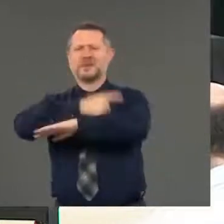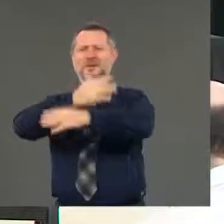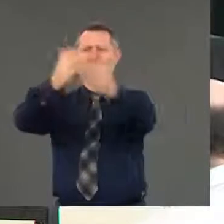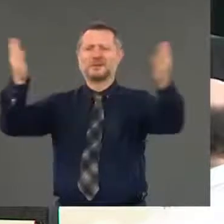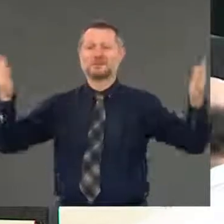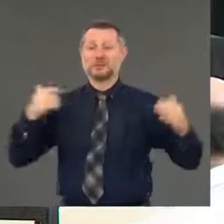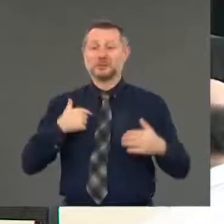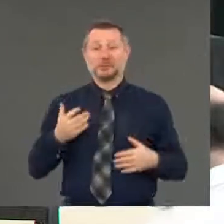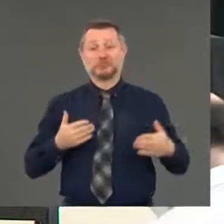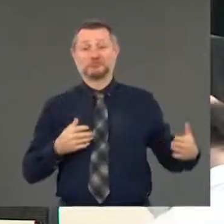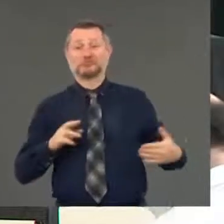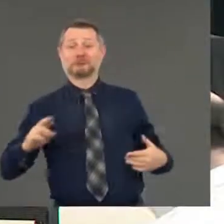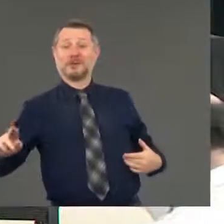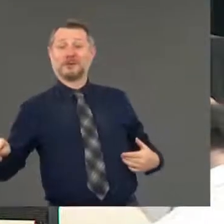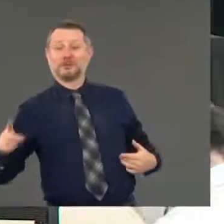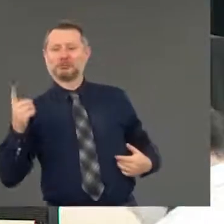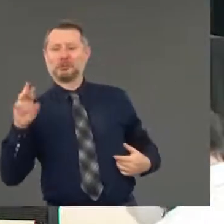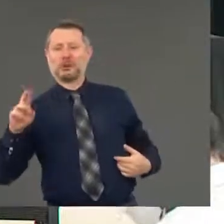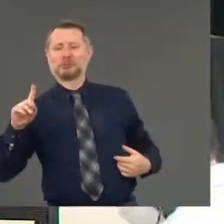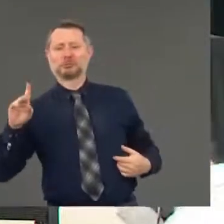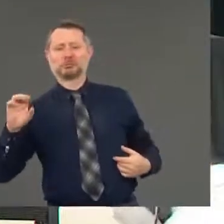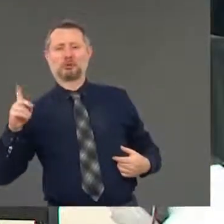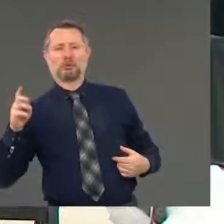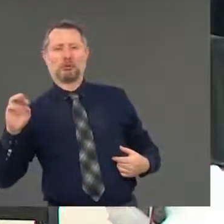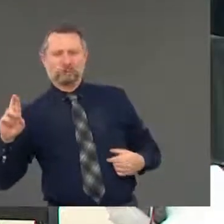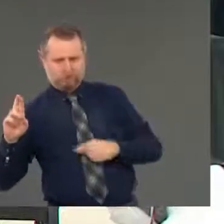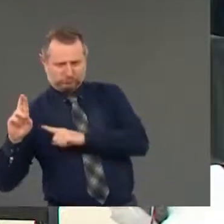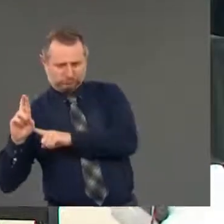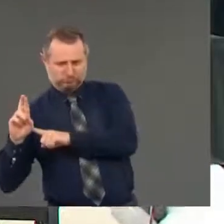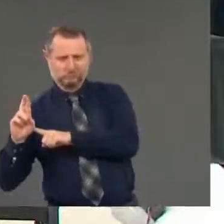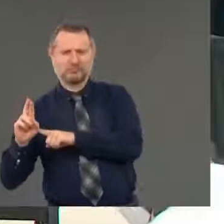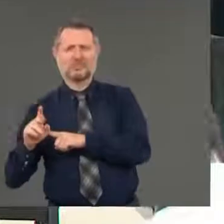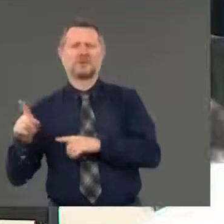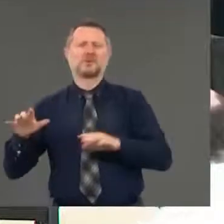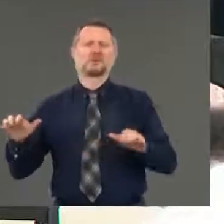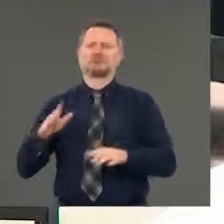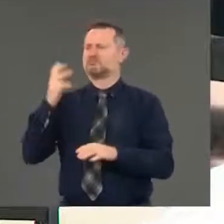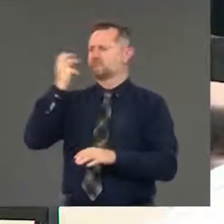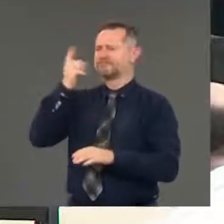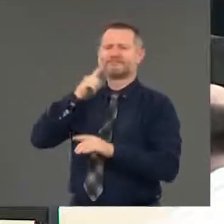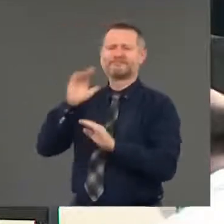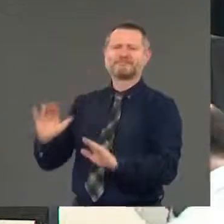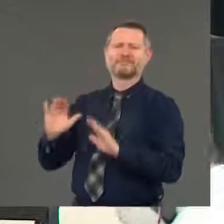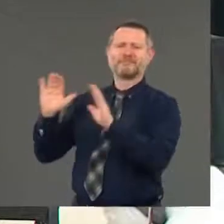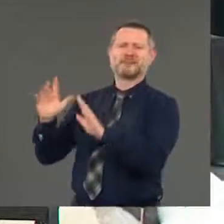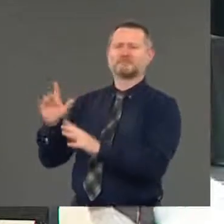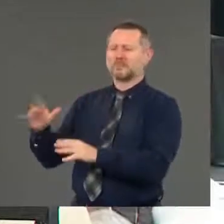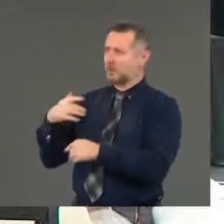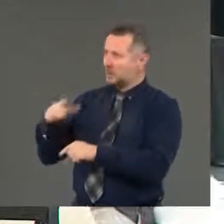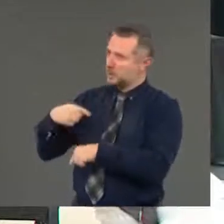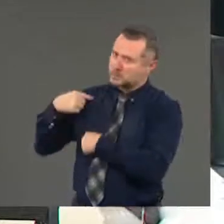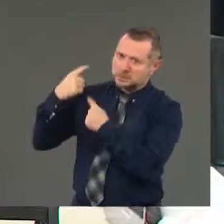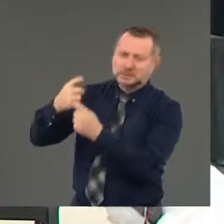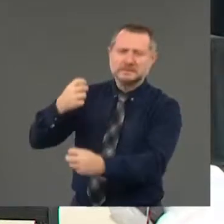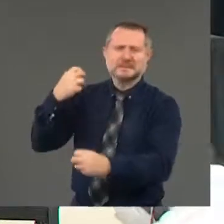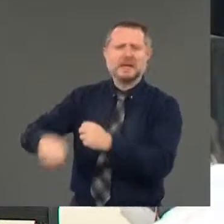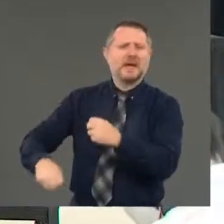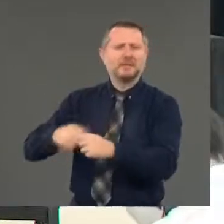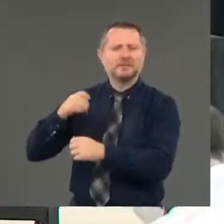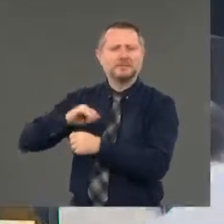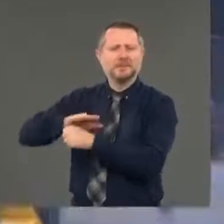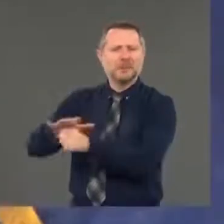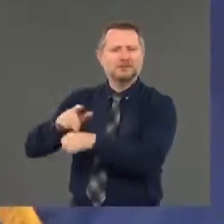an extraordinary job under very difficult circumstances. To my left, we have Melissa DeRosa, who is secretary to the governor.